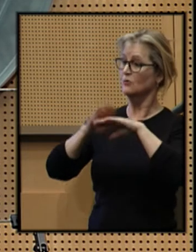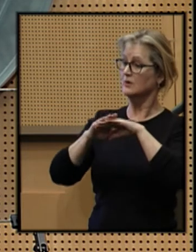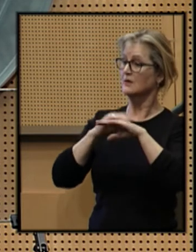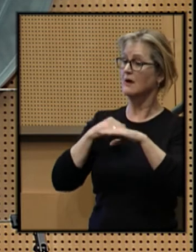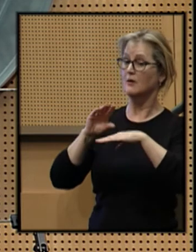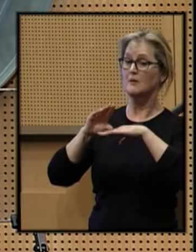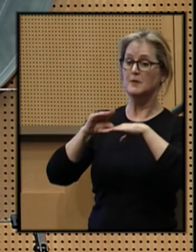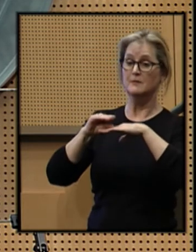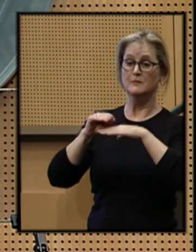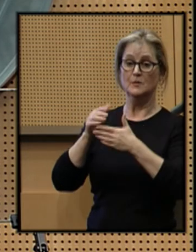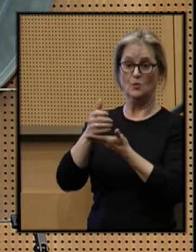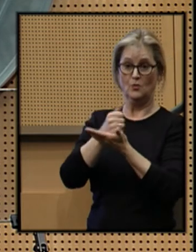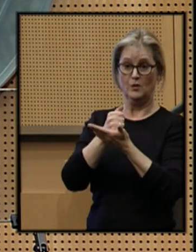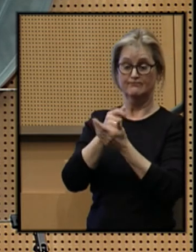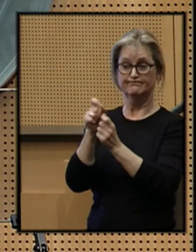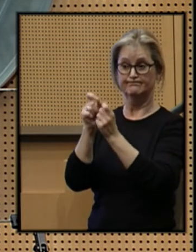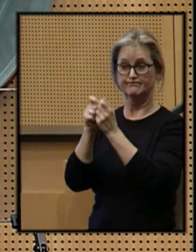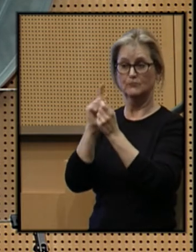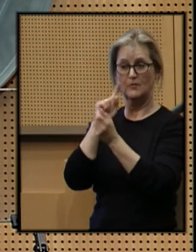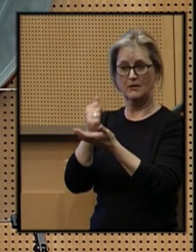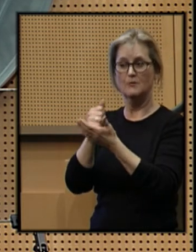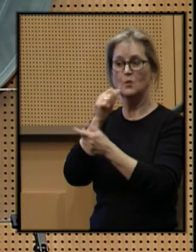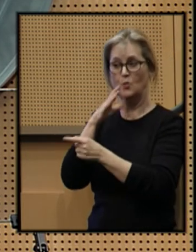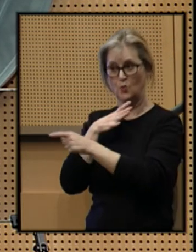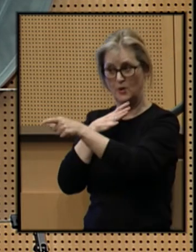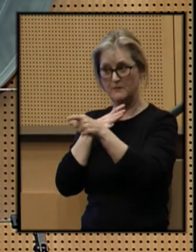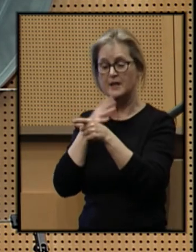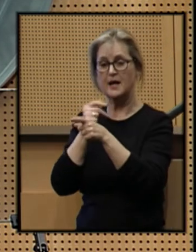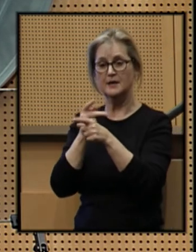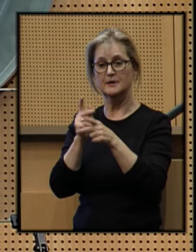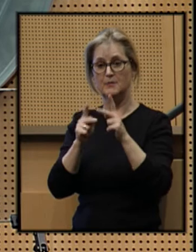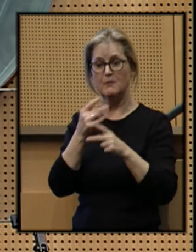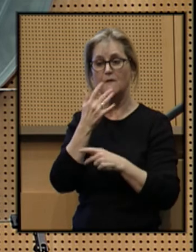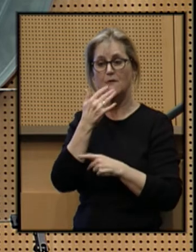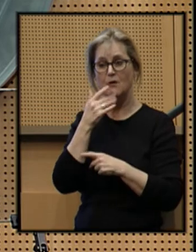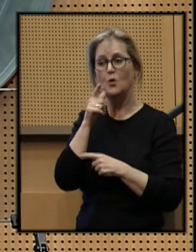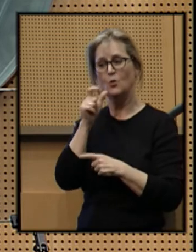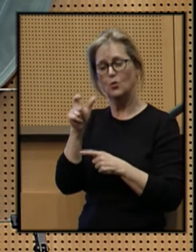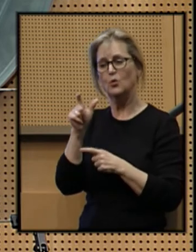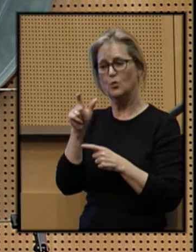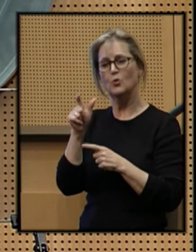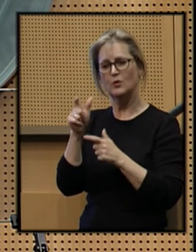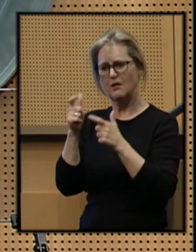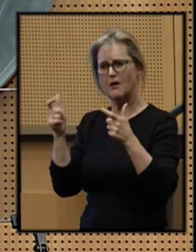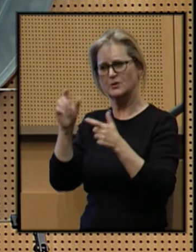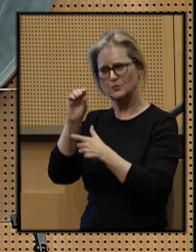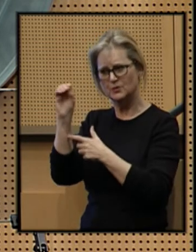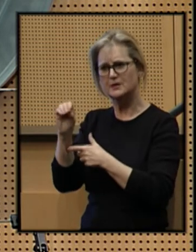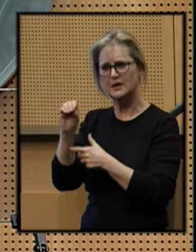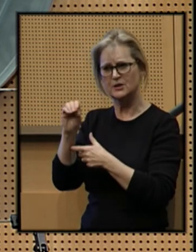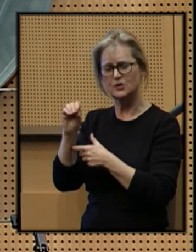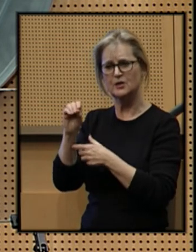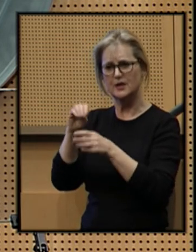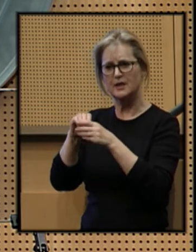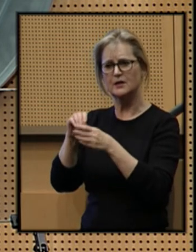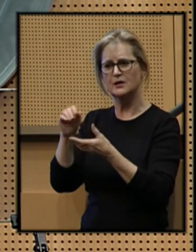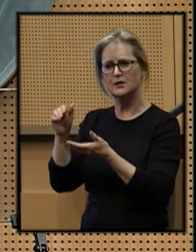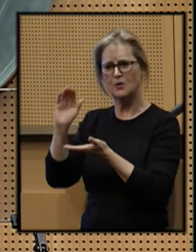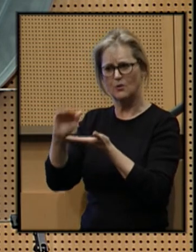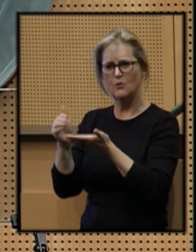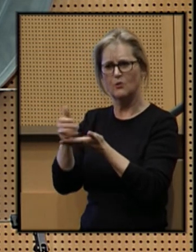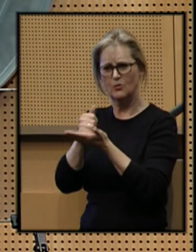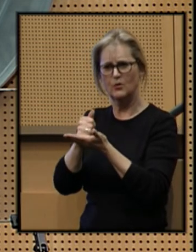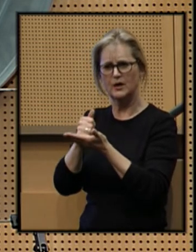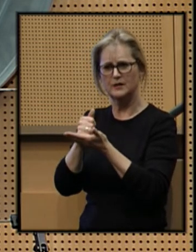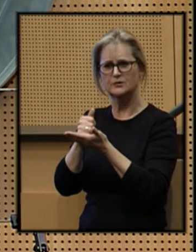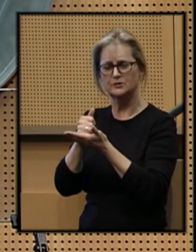wage, which in particular will help women and people of color who are disproportionately represented among low-wage workers.